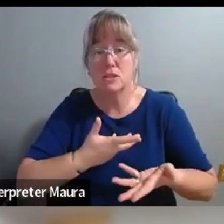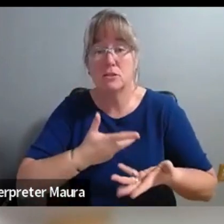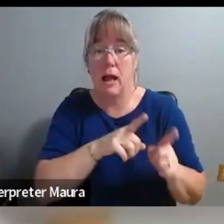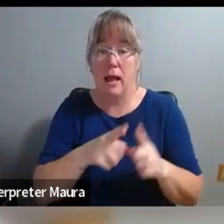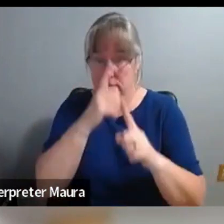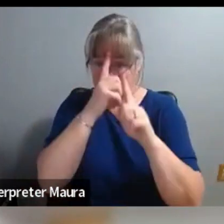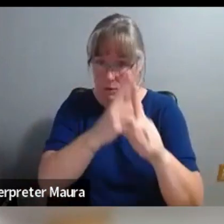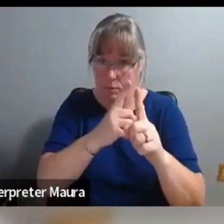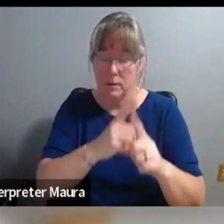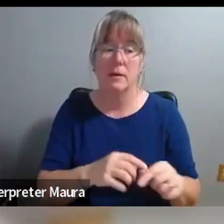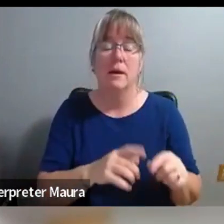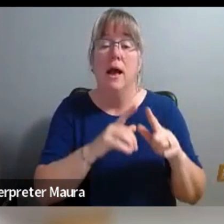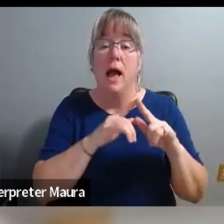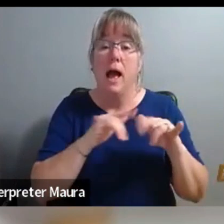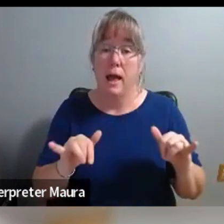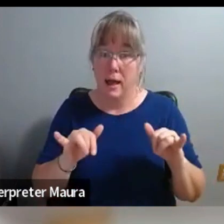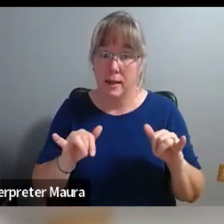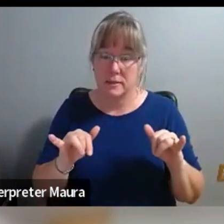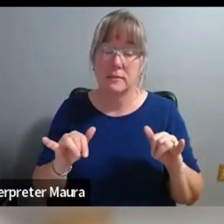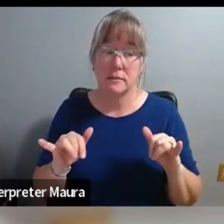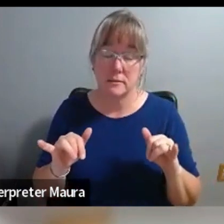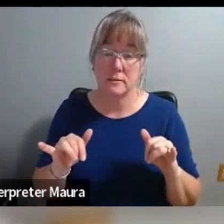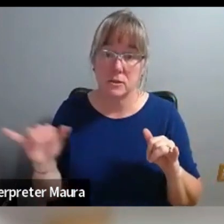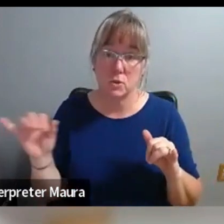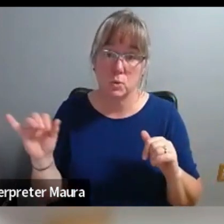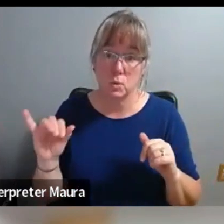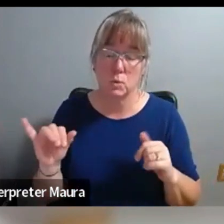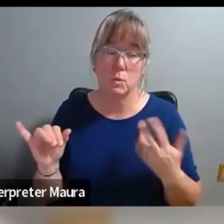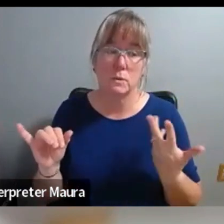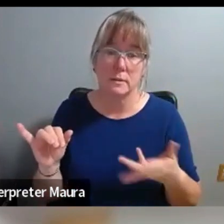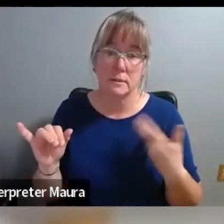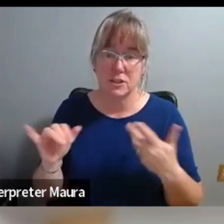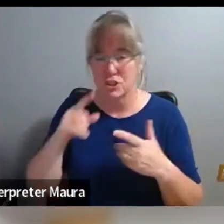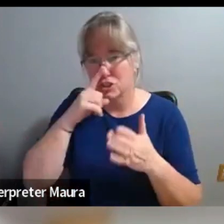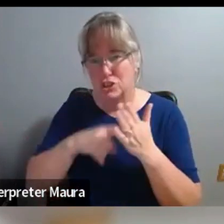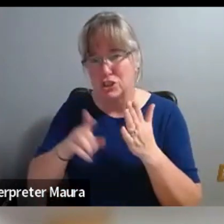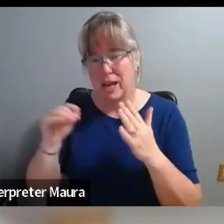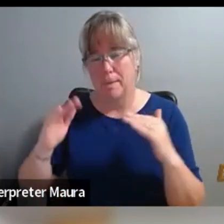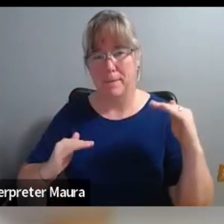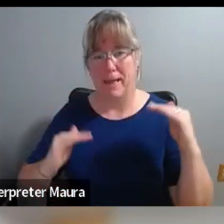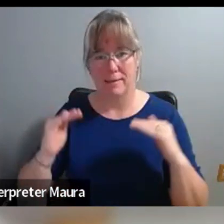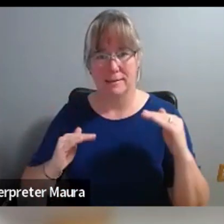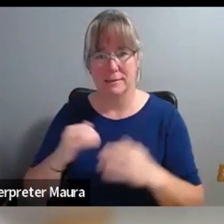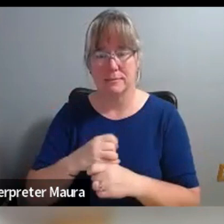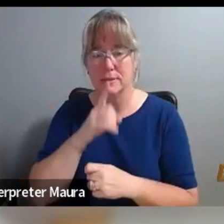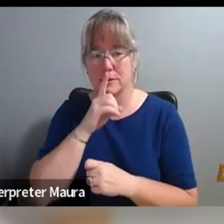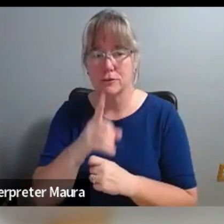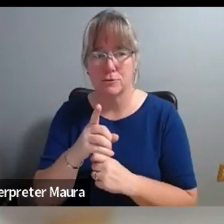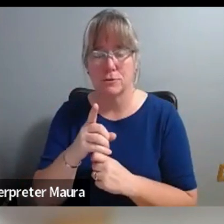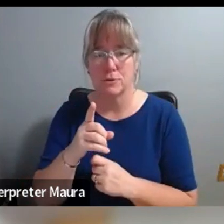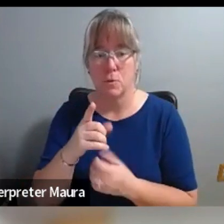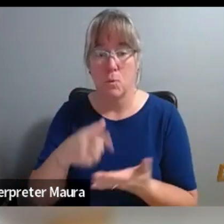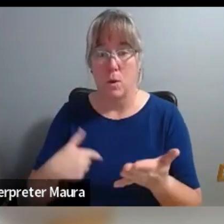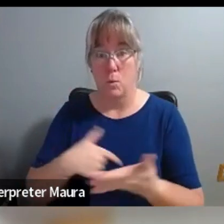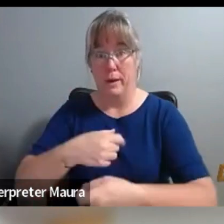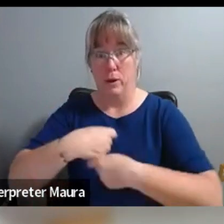but to also kind of, you know, kind of the checks and balances to make sure that we,